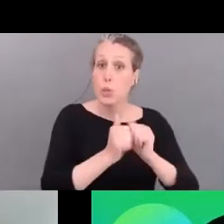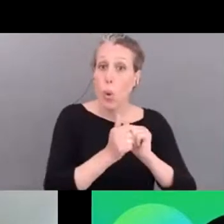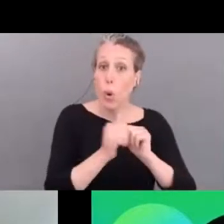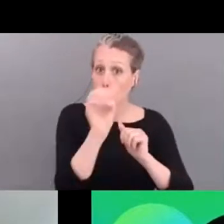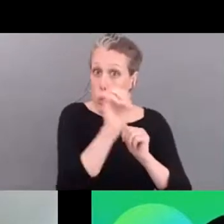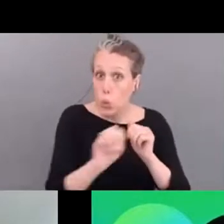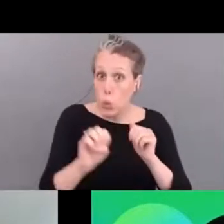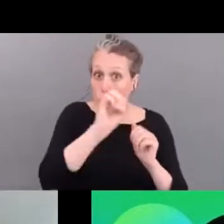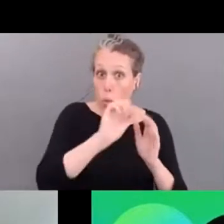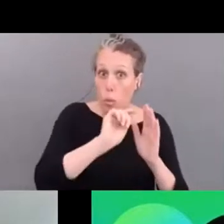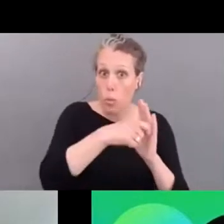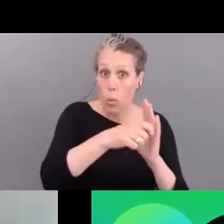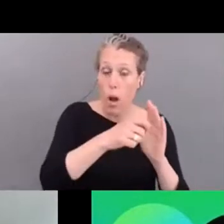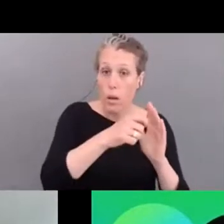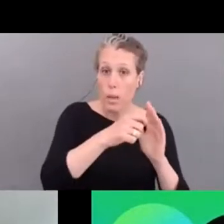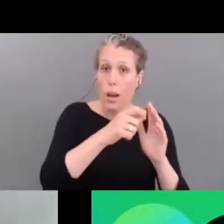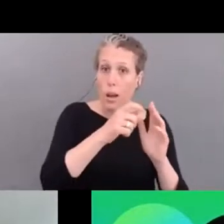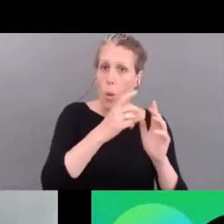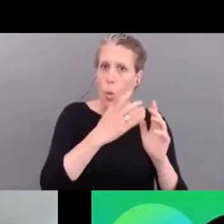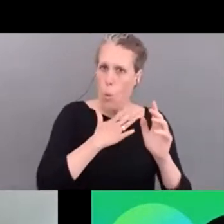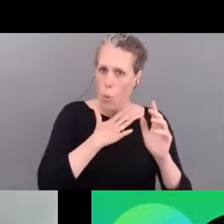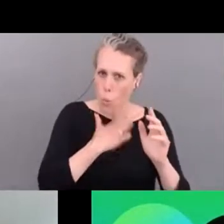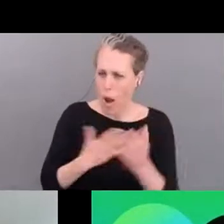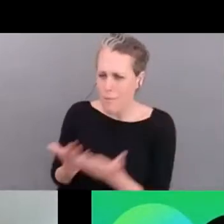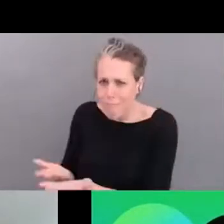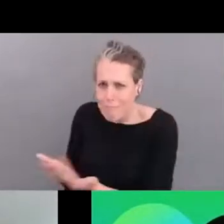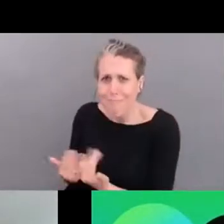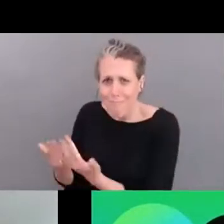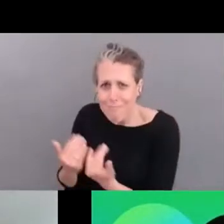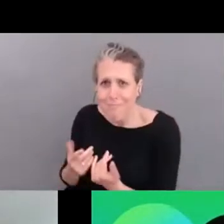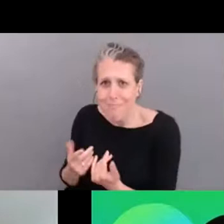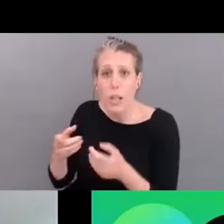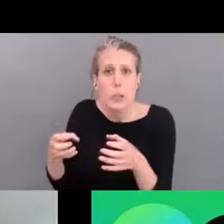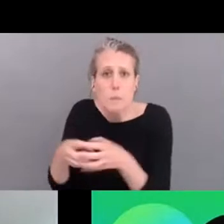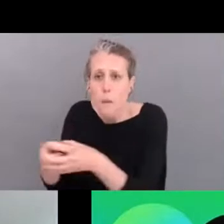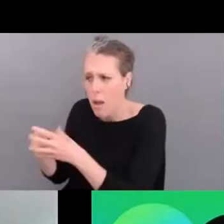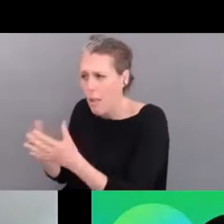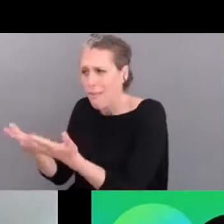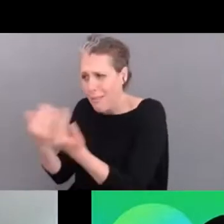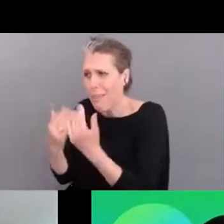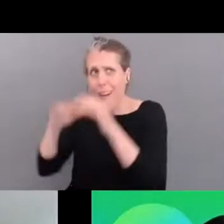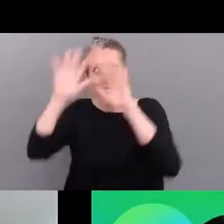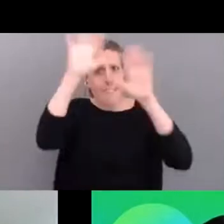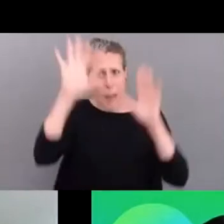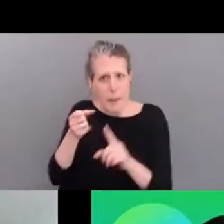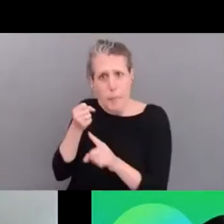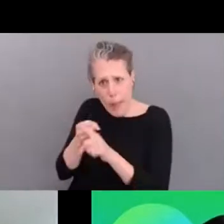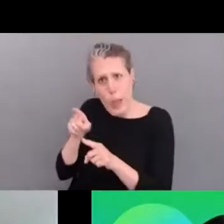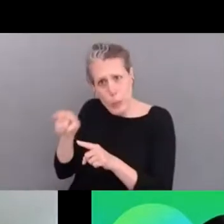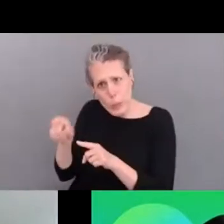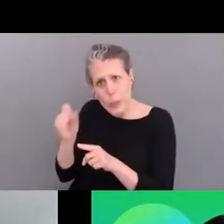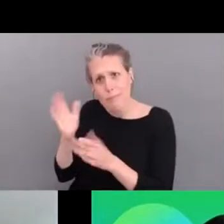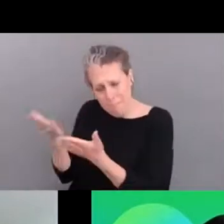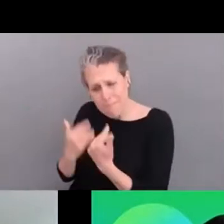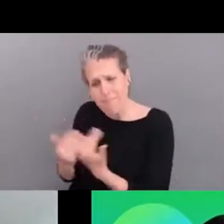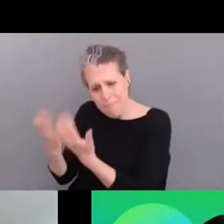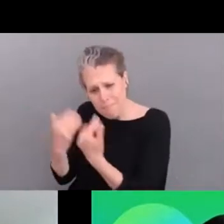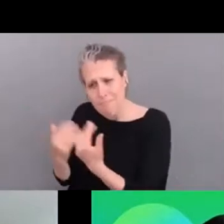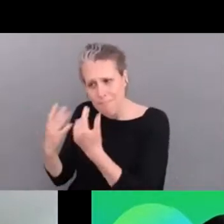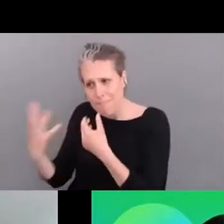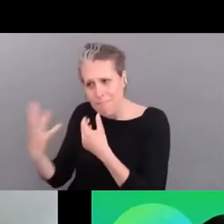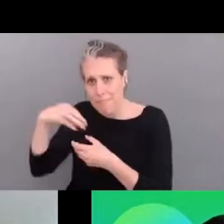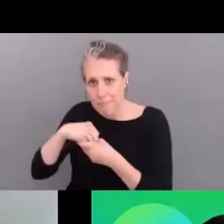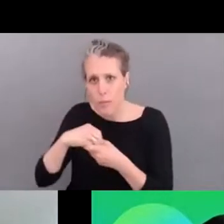here to tackle this uh this issue and empower the smaller clubs and association so give them the tools a transfer of good